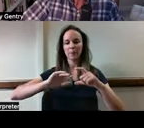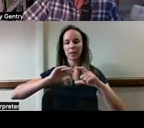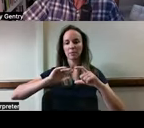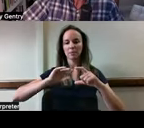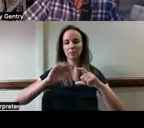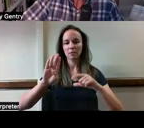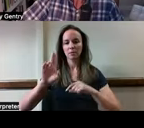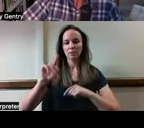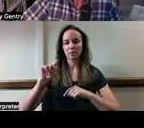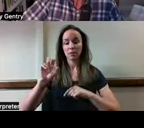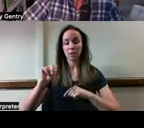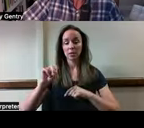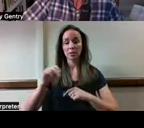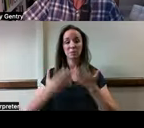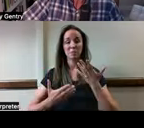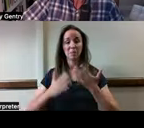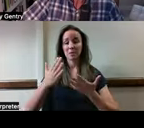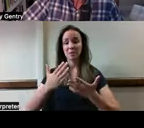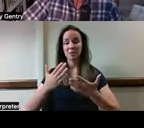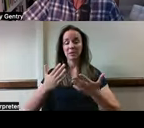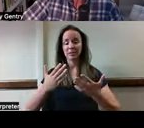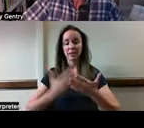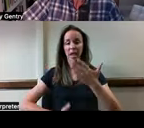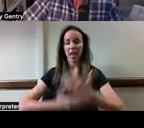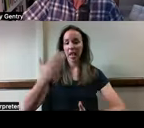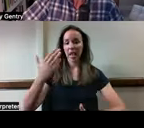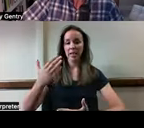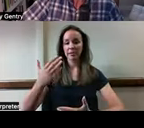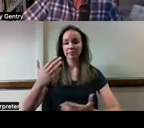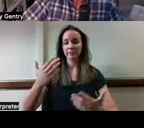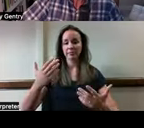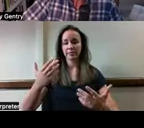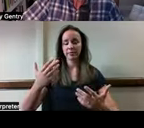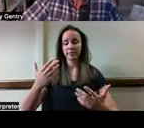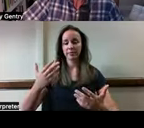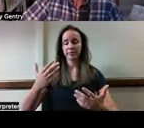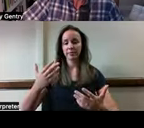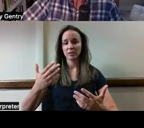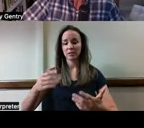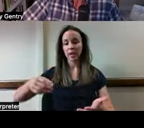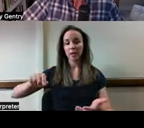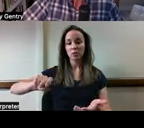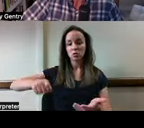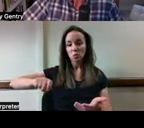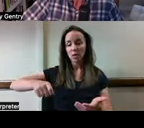mobility is such that you can only control a device by tapping a switch, you can control your